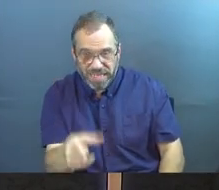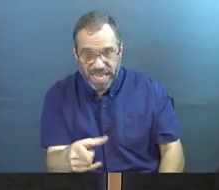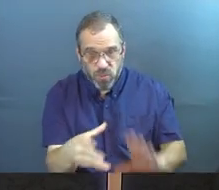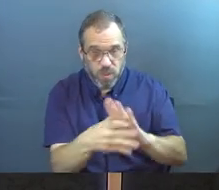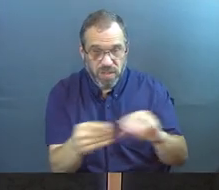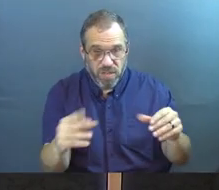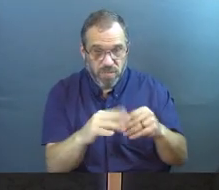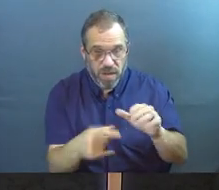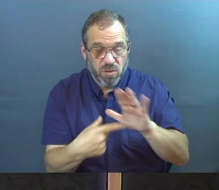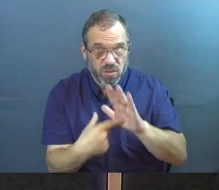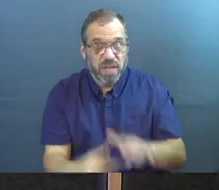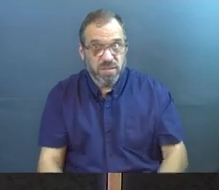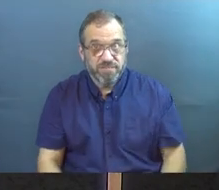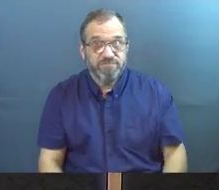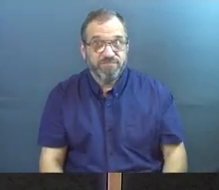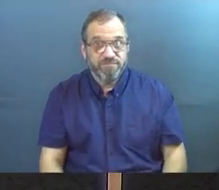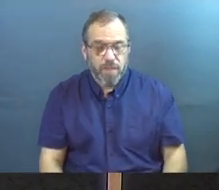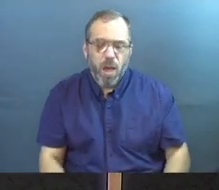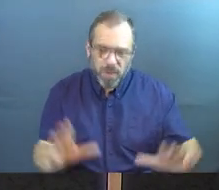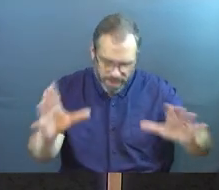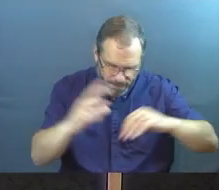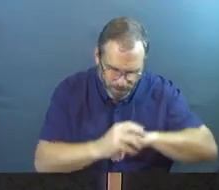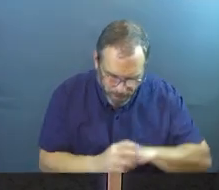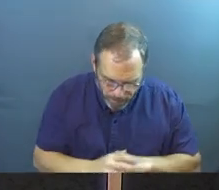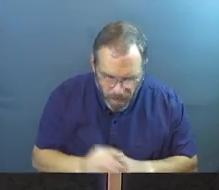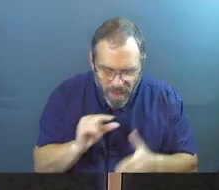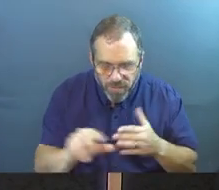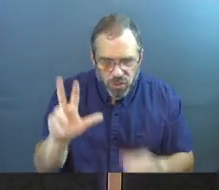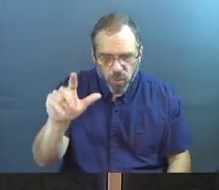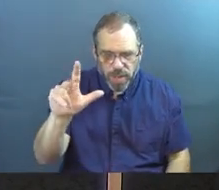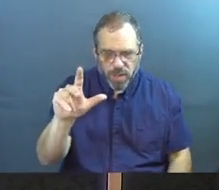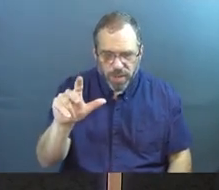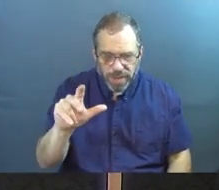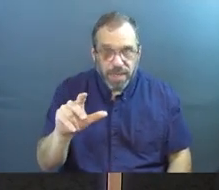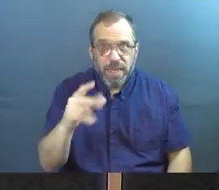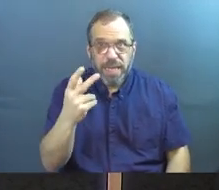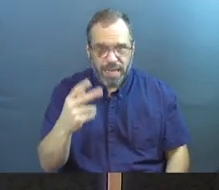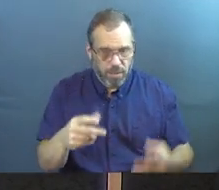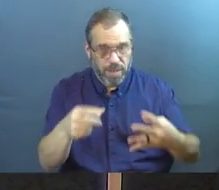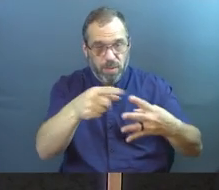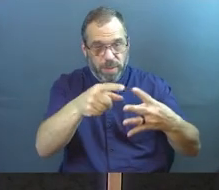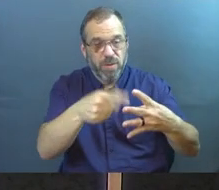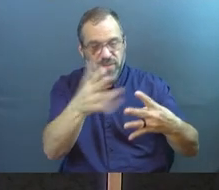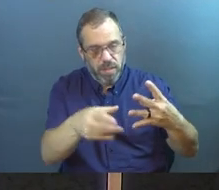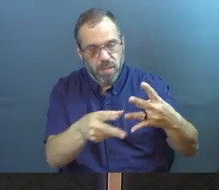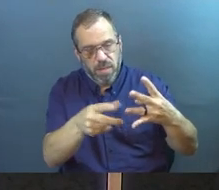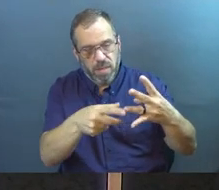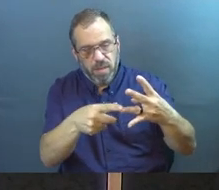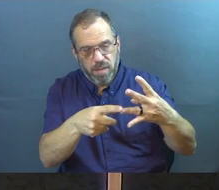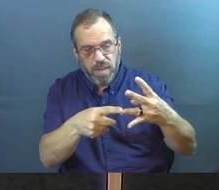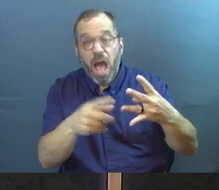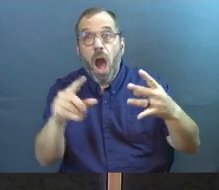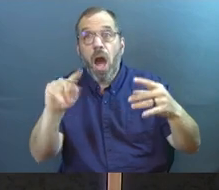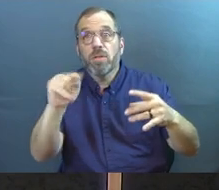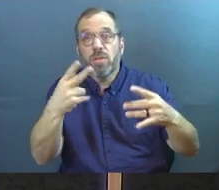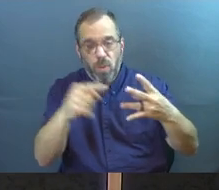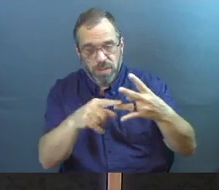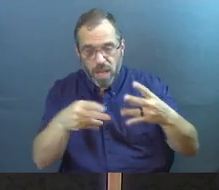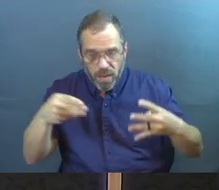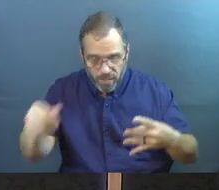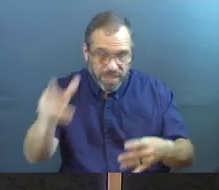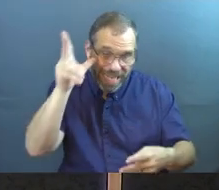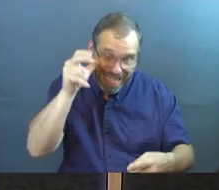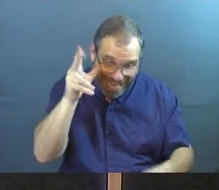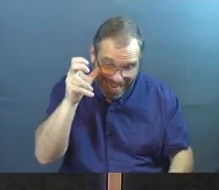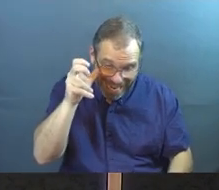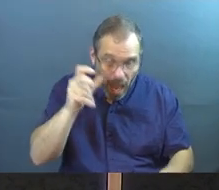this parable is trying to show us. Now we'll keep reading verse 23. We got two more seeds we didn't read. The seed that fell among the thorns represents those who